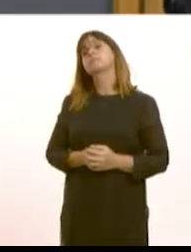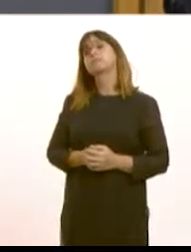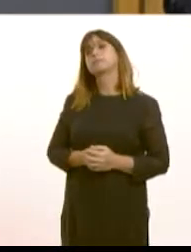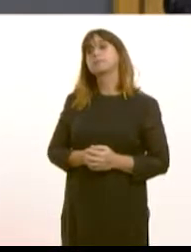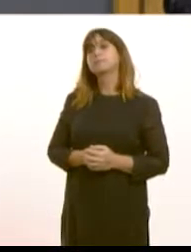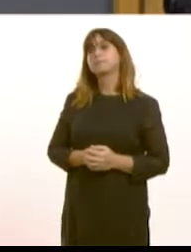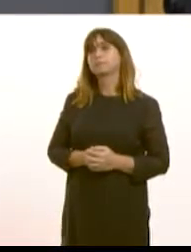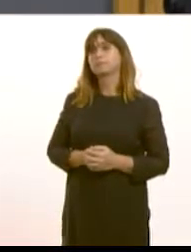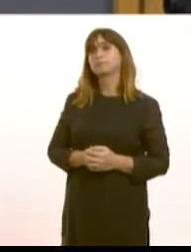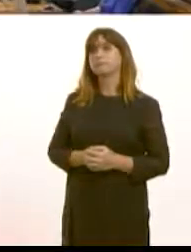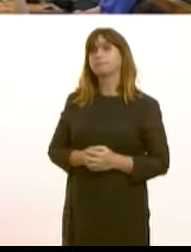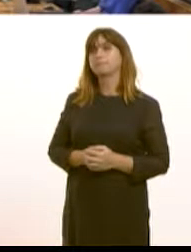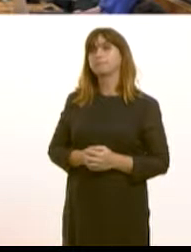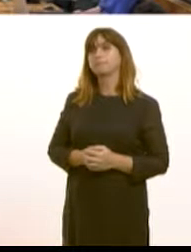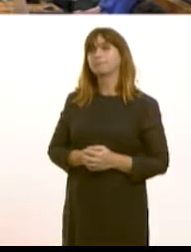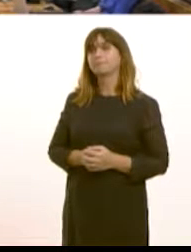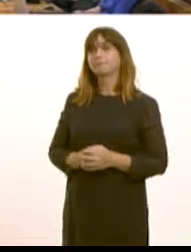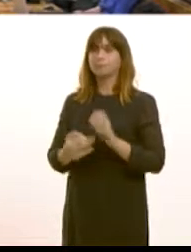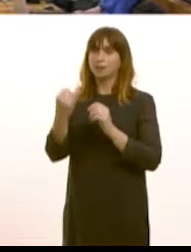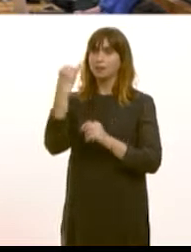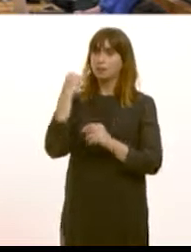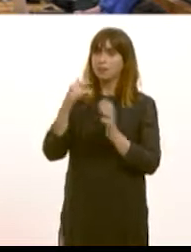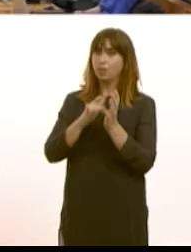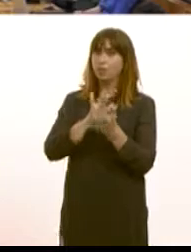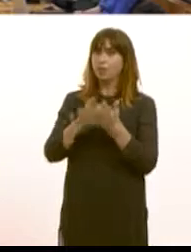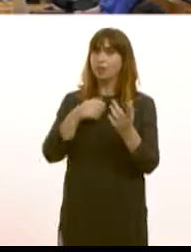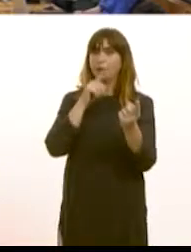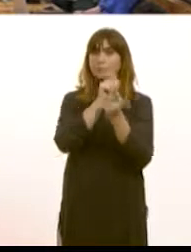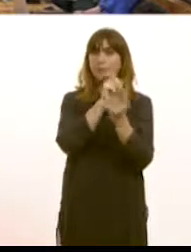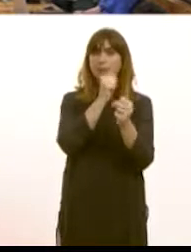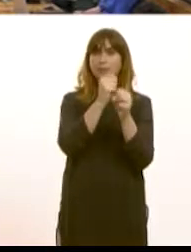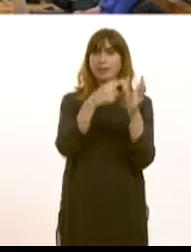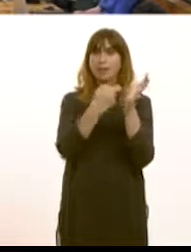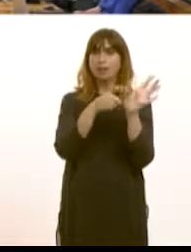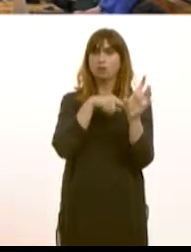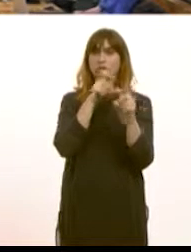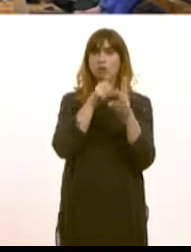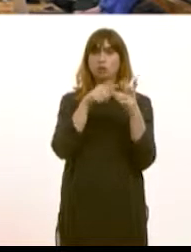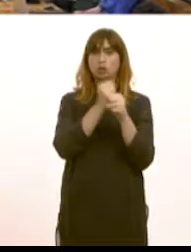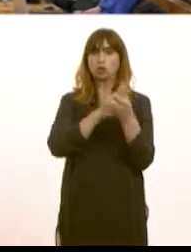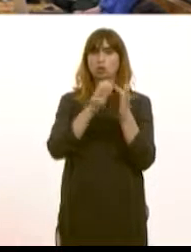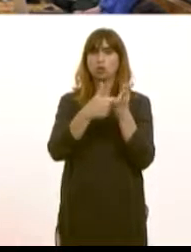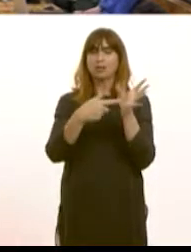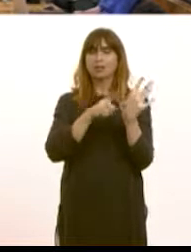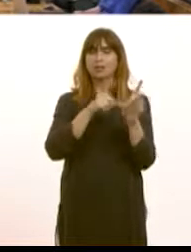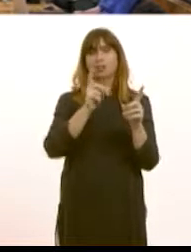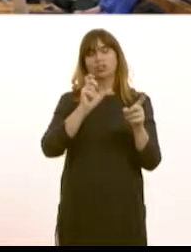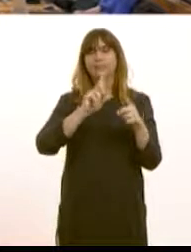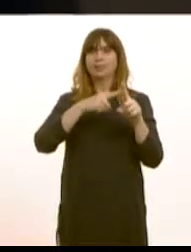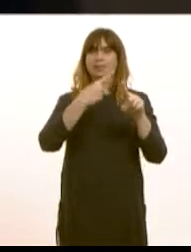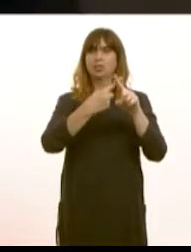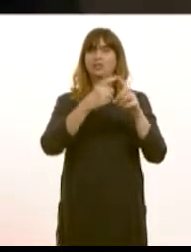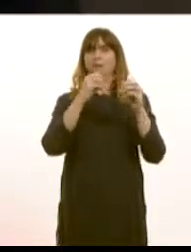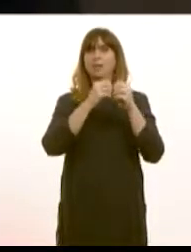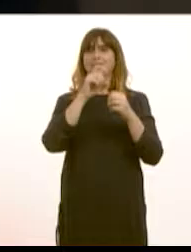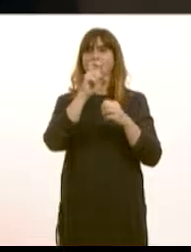thank you first minister I met last Thursday with Gary Doherty the chief executive of the Betsy Cadwallader health board